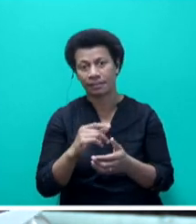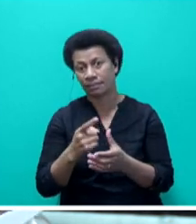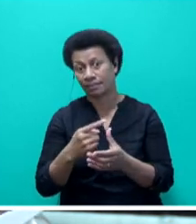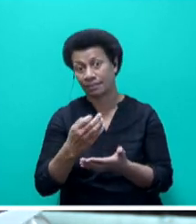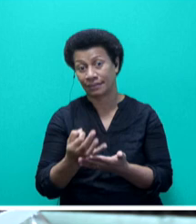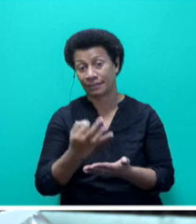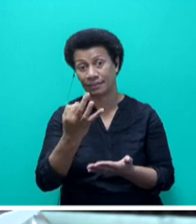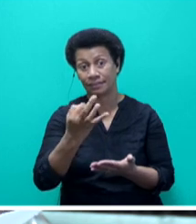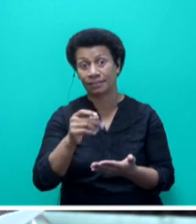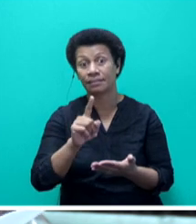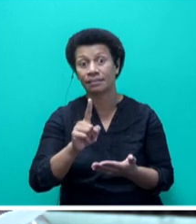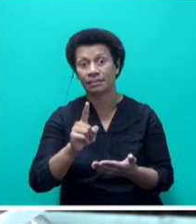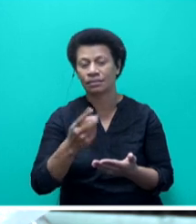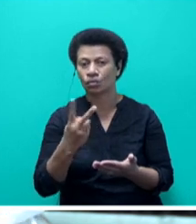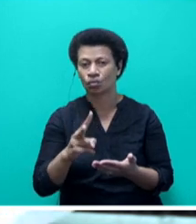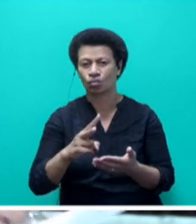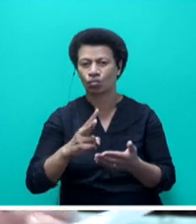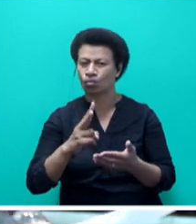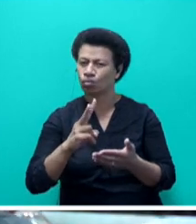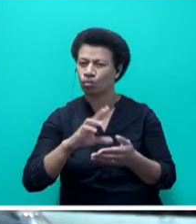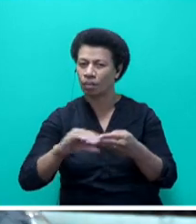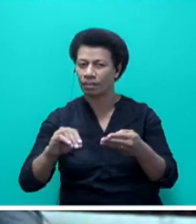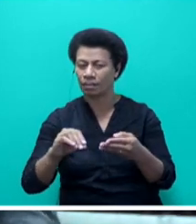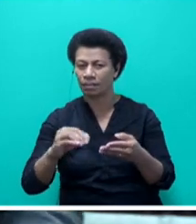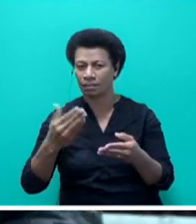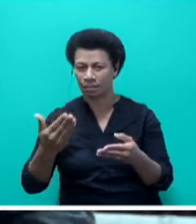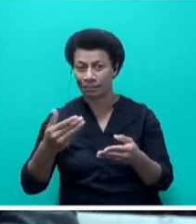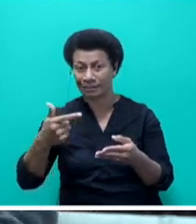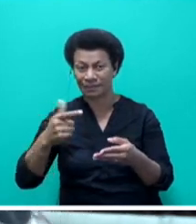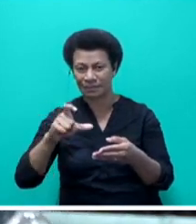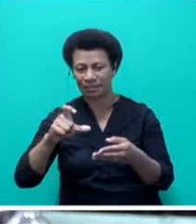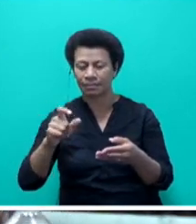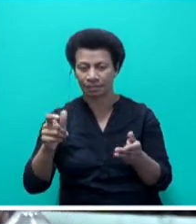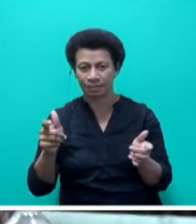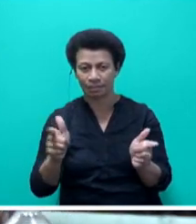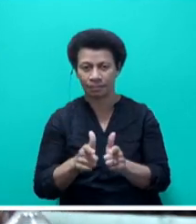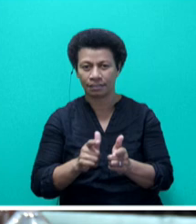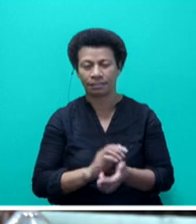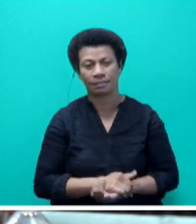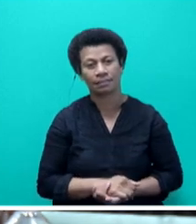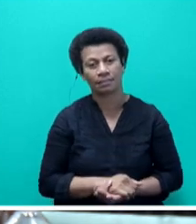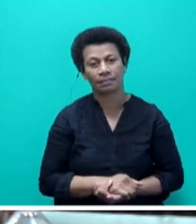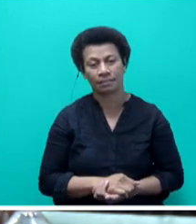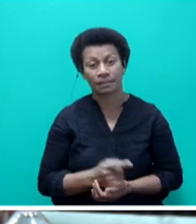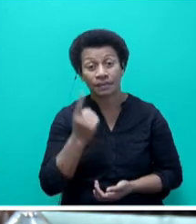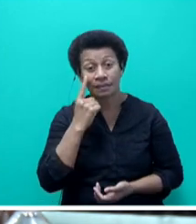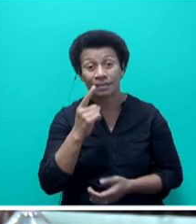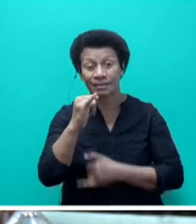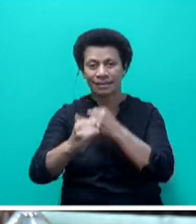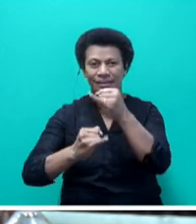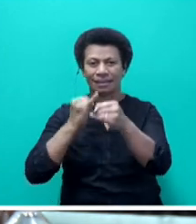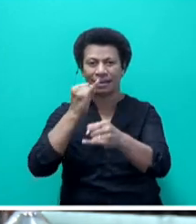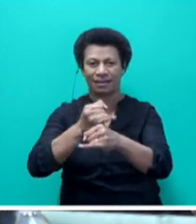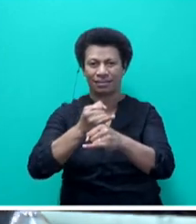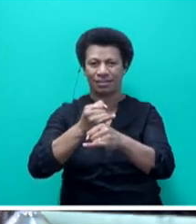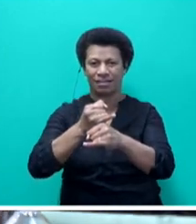currently, will go down to $2.21, which is $7. So as we can see, sir, this is all subject to international market